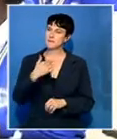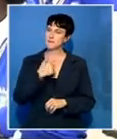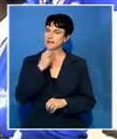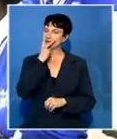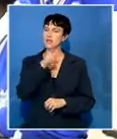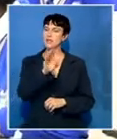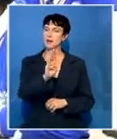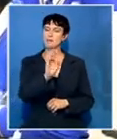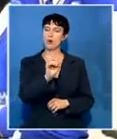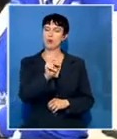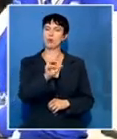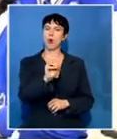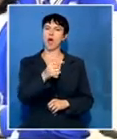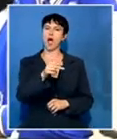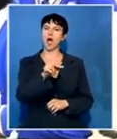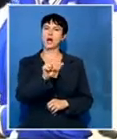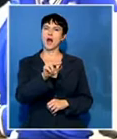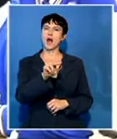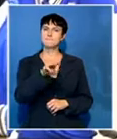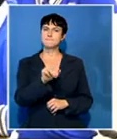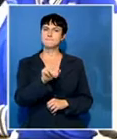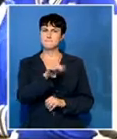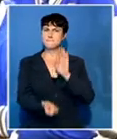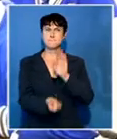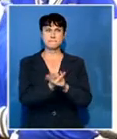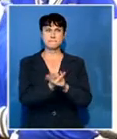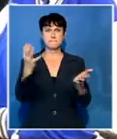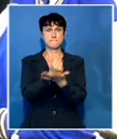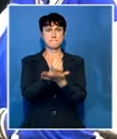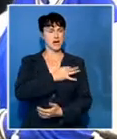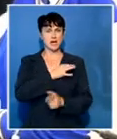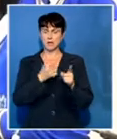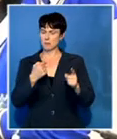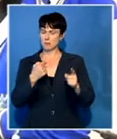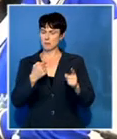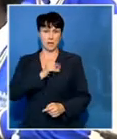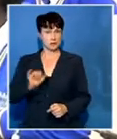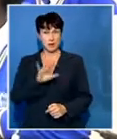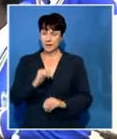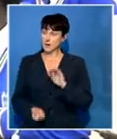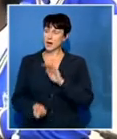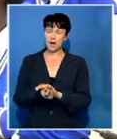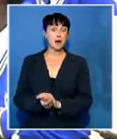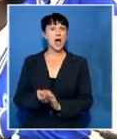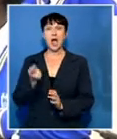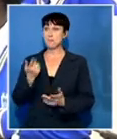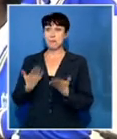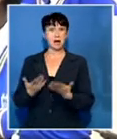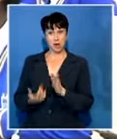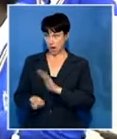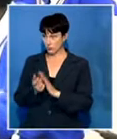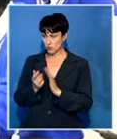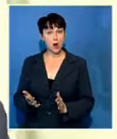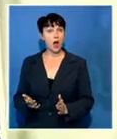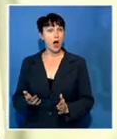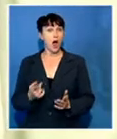incident. As a South African girl child, I was wondering if such an incident took place in South Africa. What are the steps that will be taken to ensure our